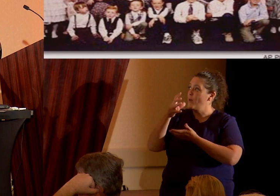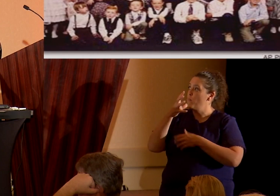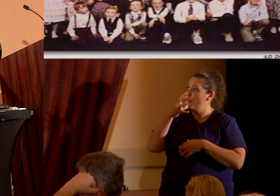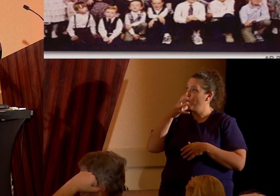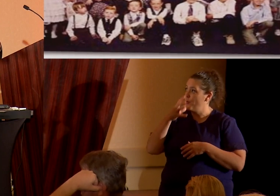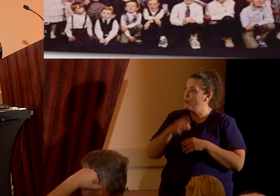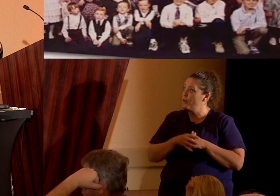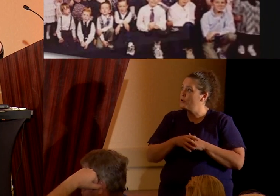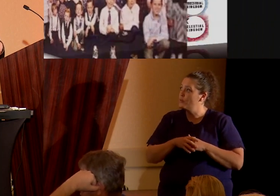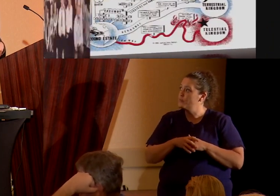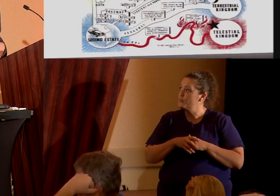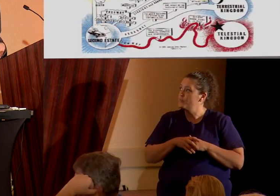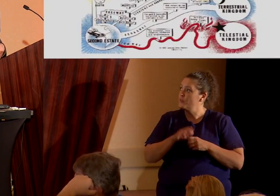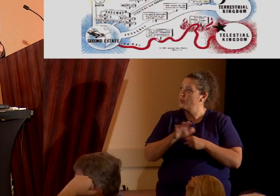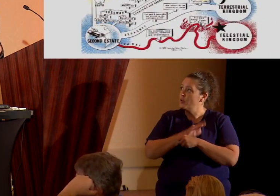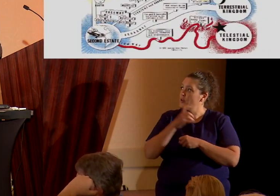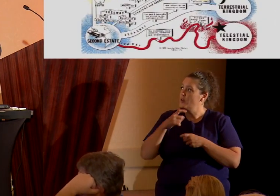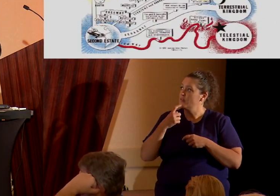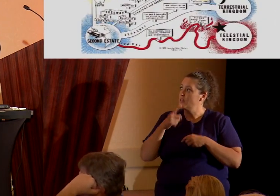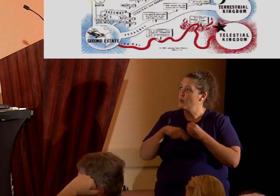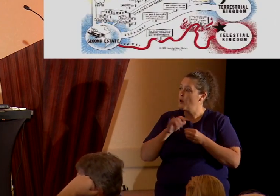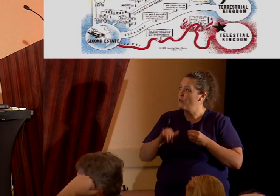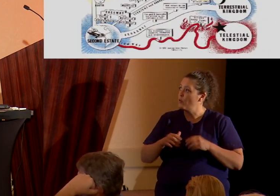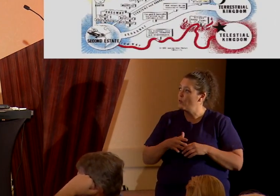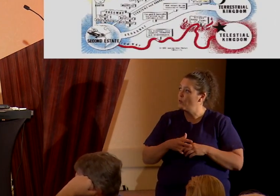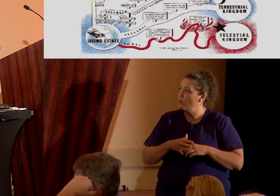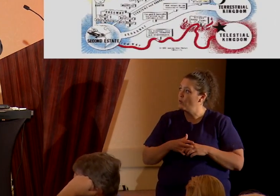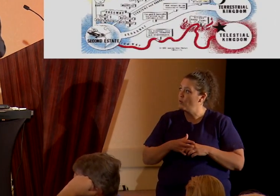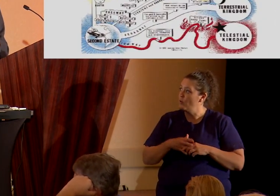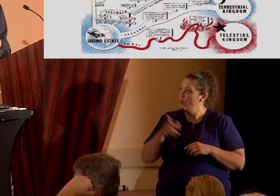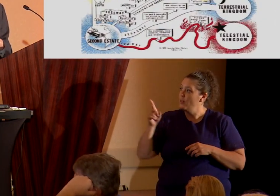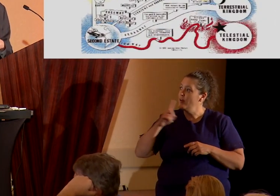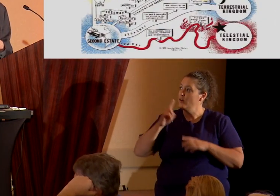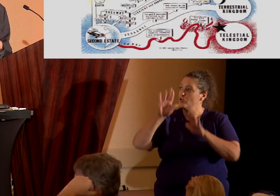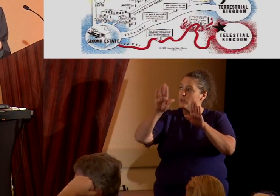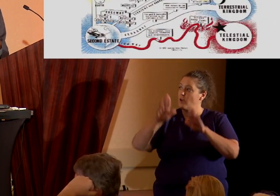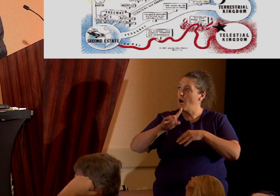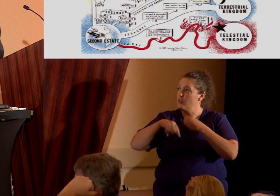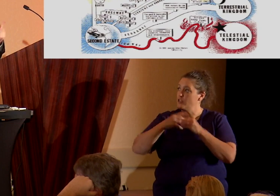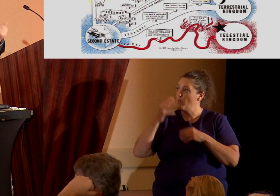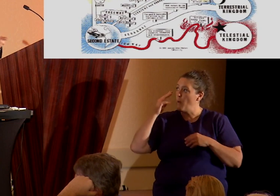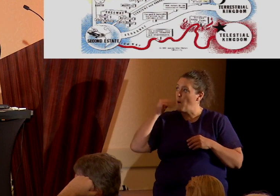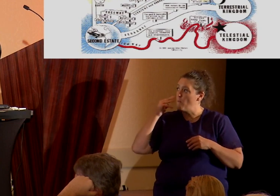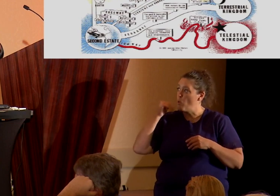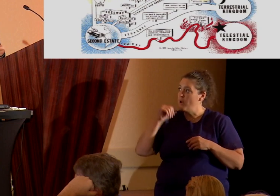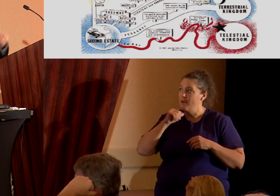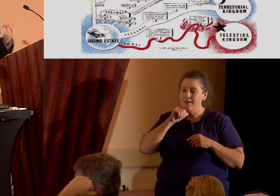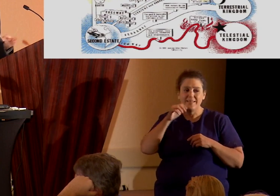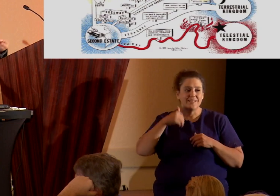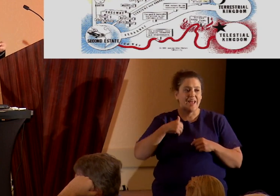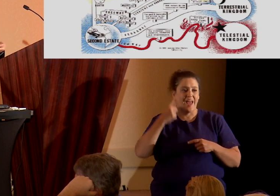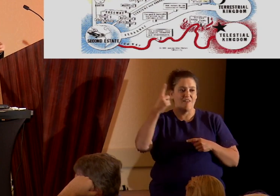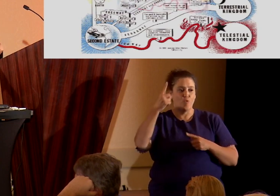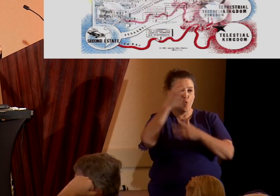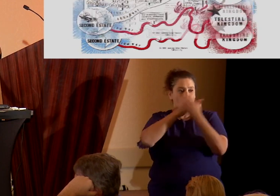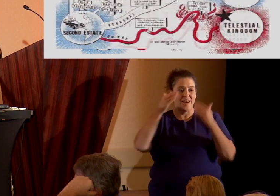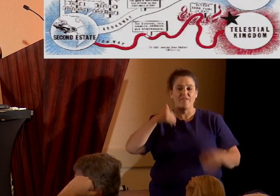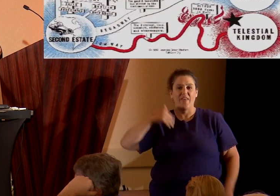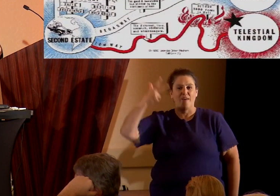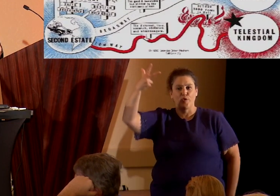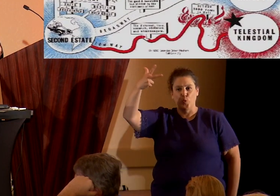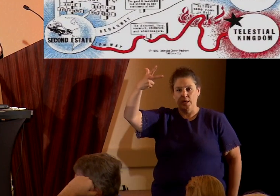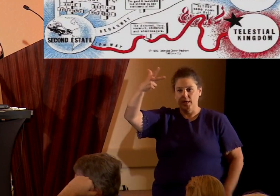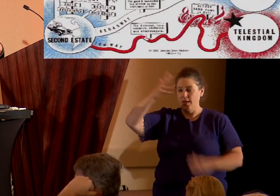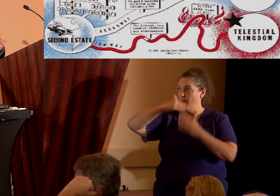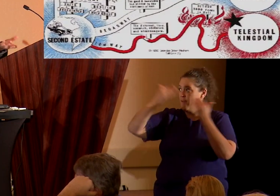Um, enough said about that. Here's what's awesome about Mormonism. It doesn't just have one heaven, it's got three heavens here.